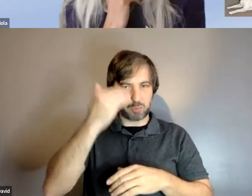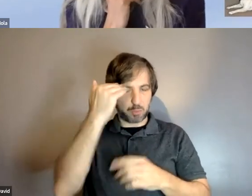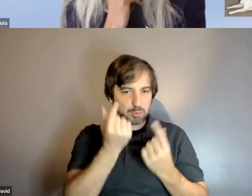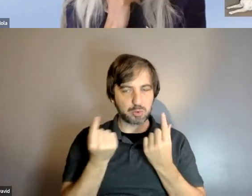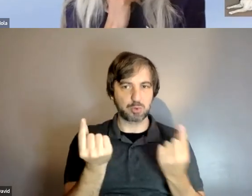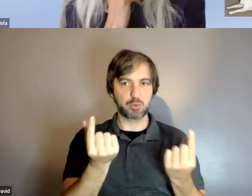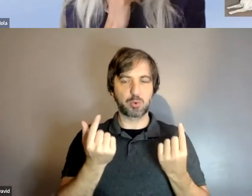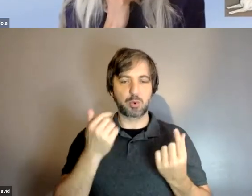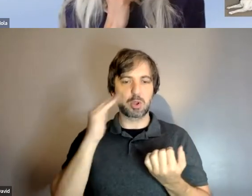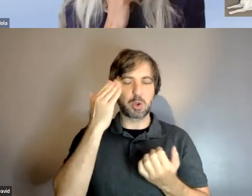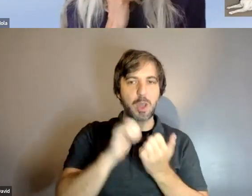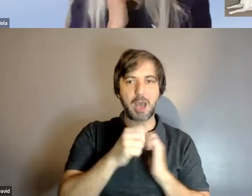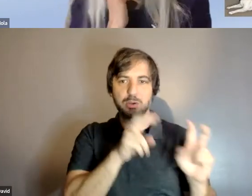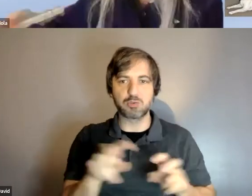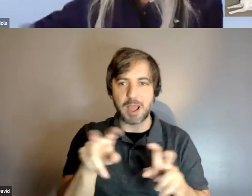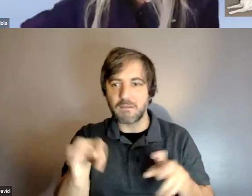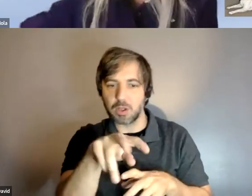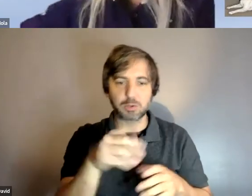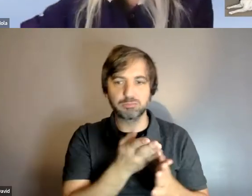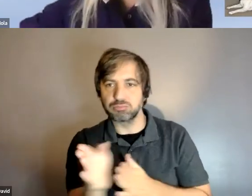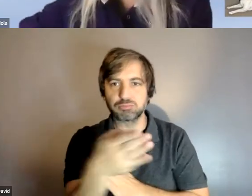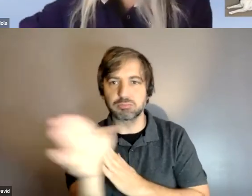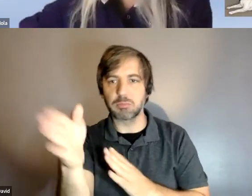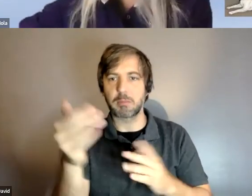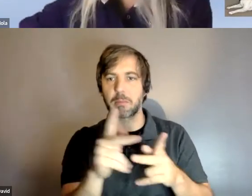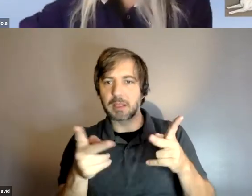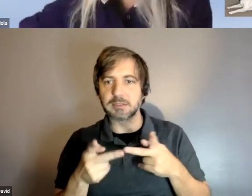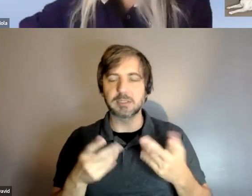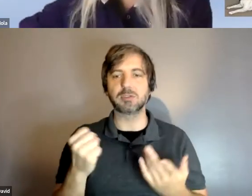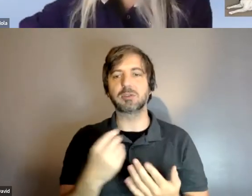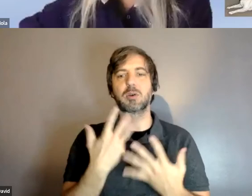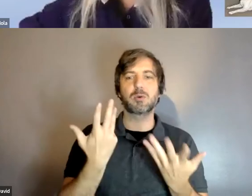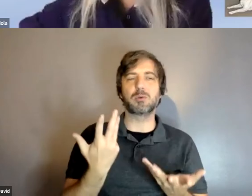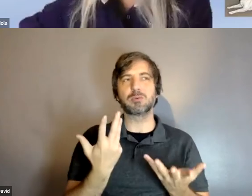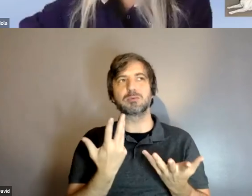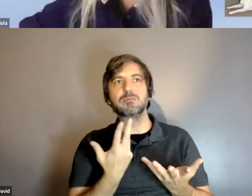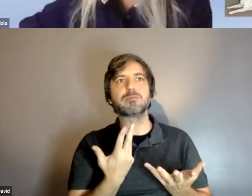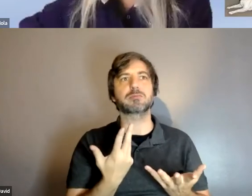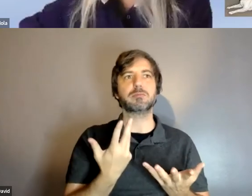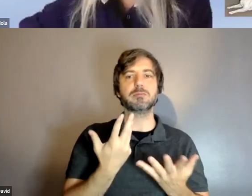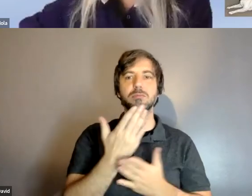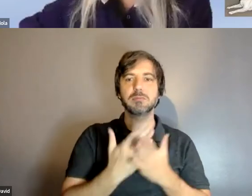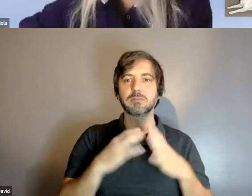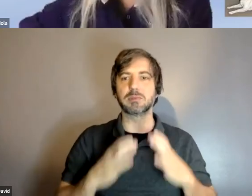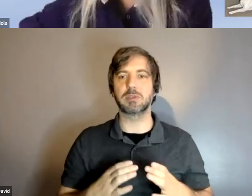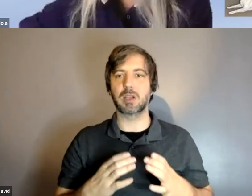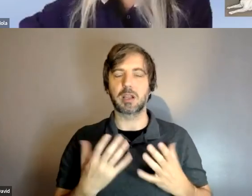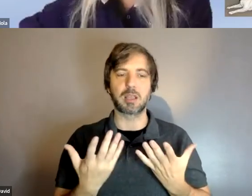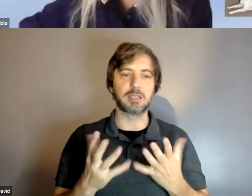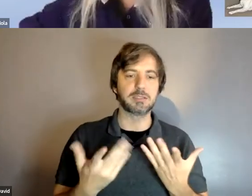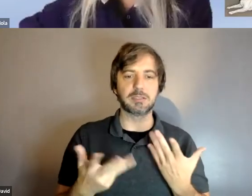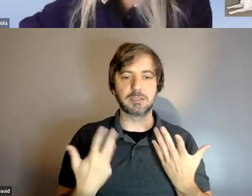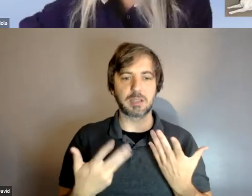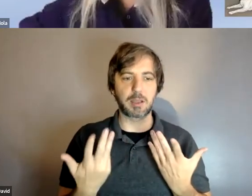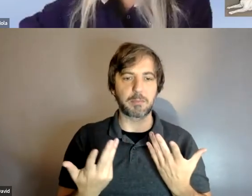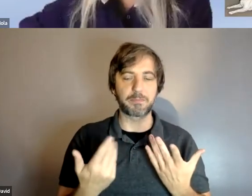around different spaces independently so unfortunately they are you know there have been clients that came to guide dogs um i